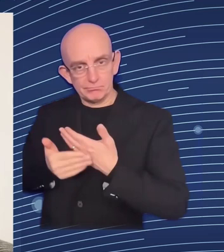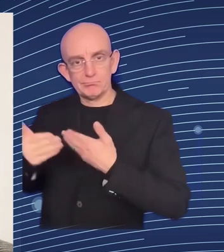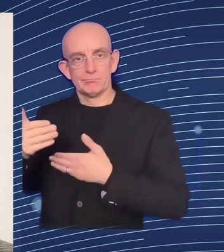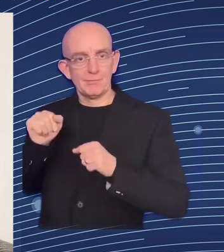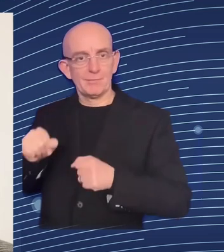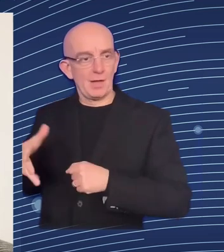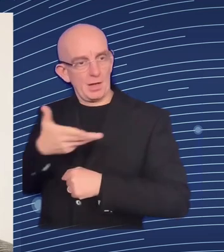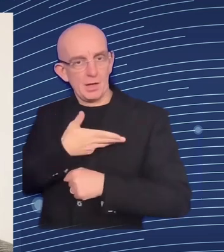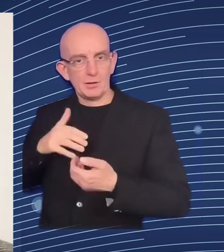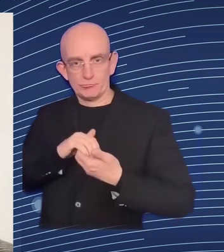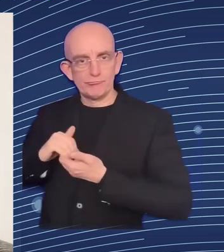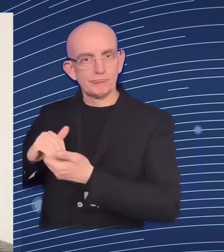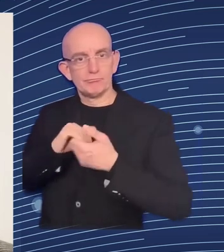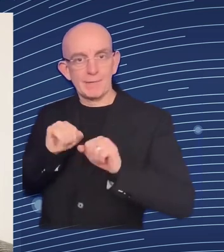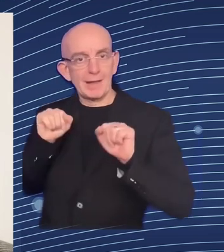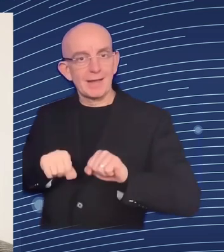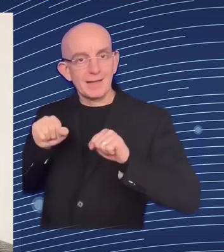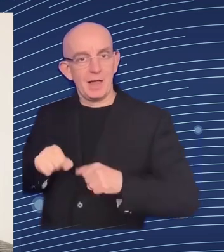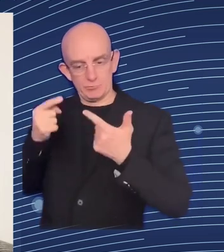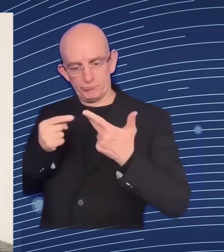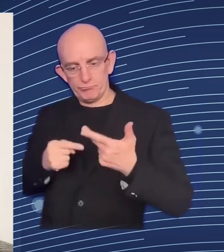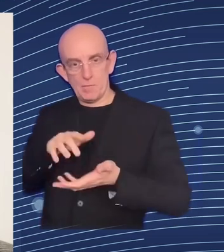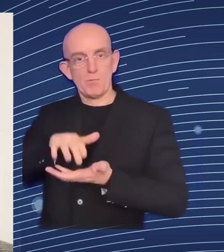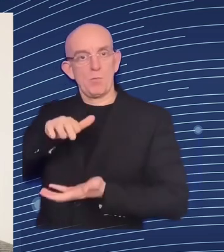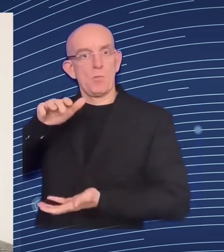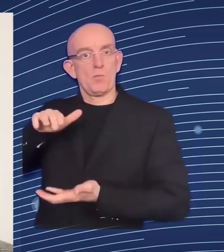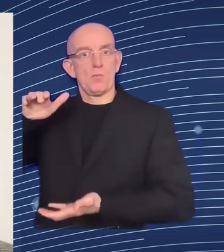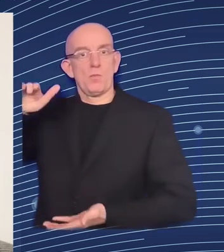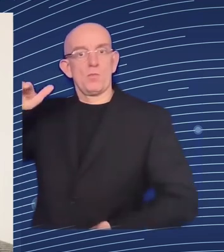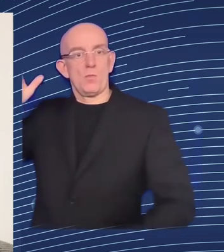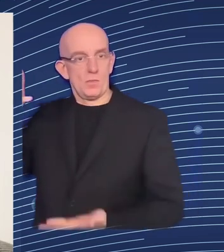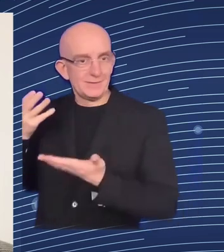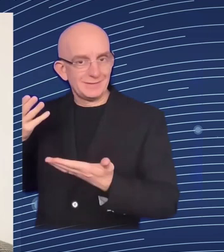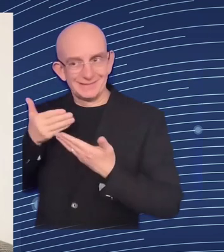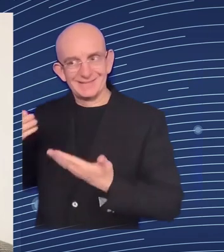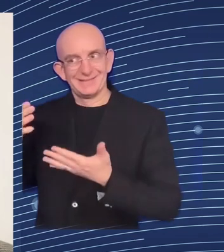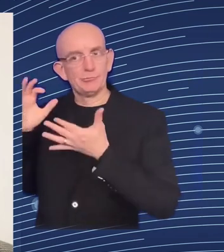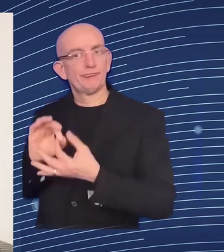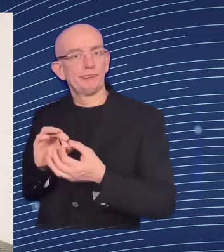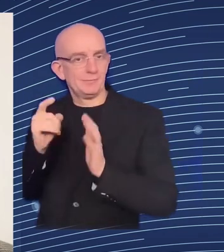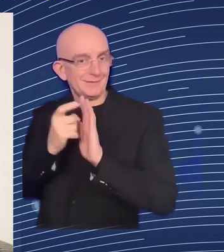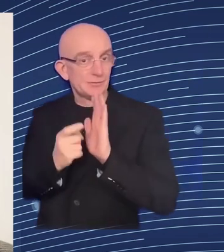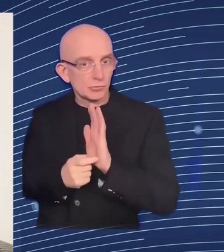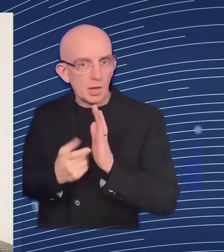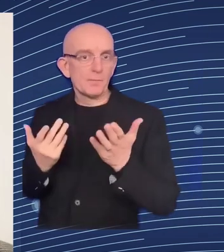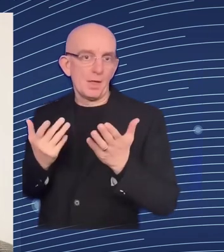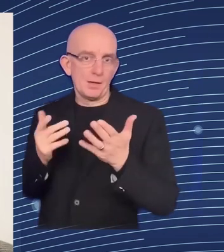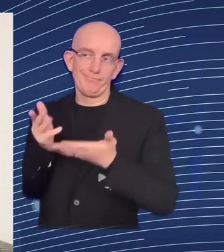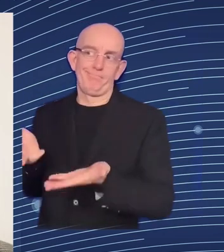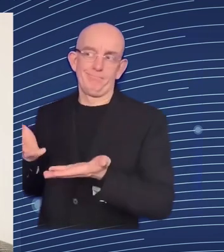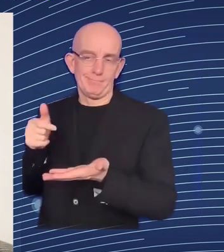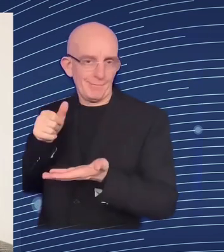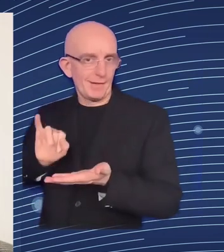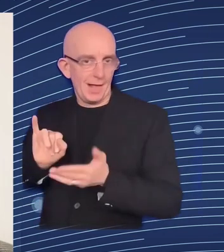especially in artificial intelligence so we we have to support this this is due by the way to the education system